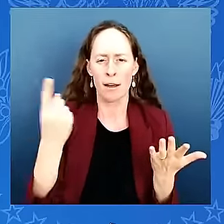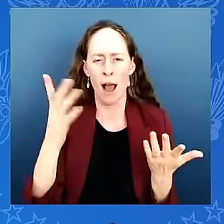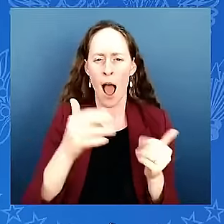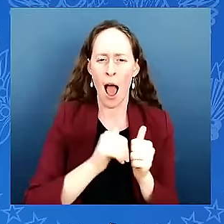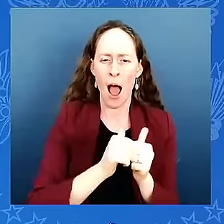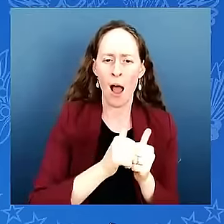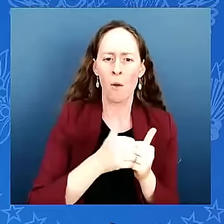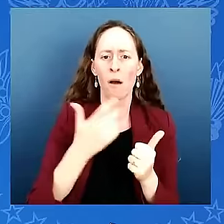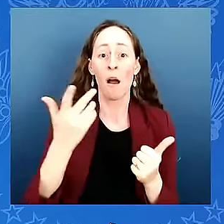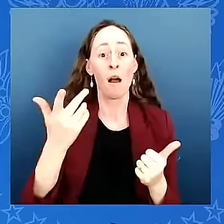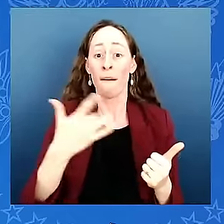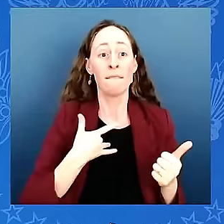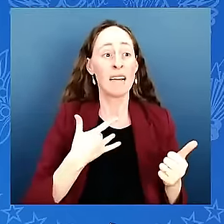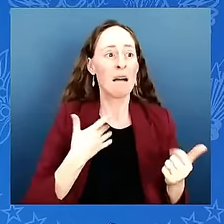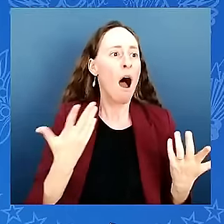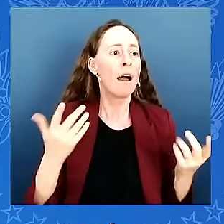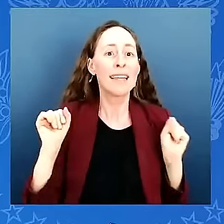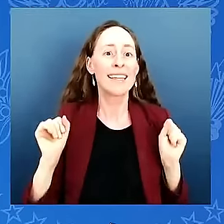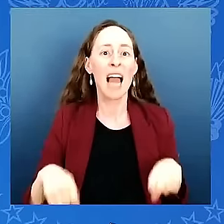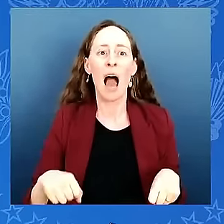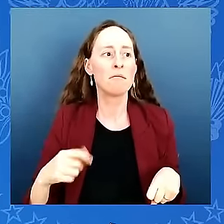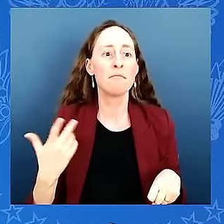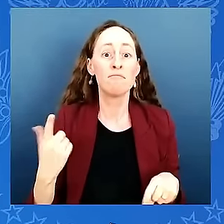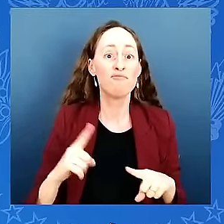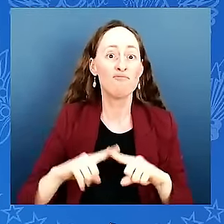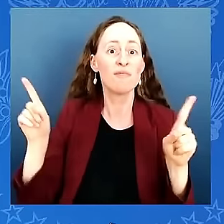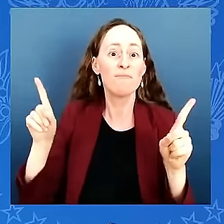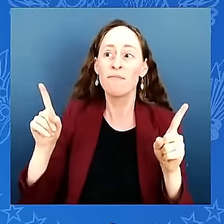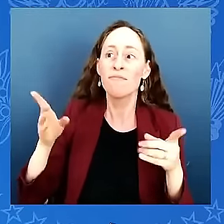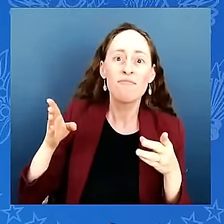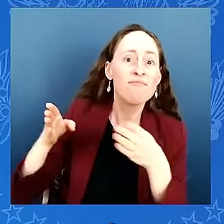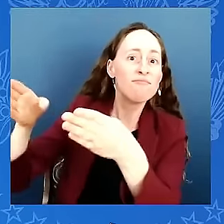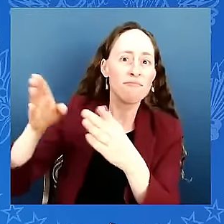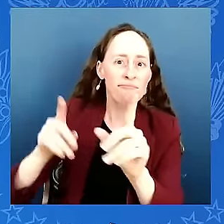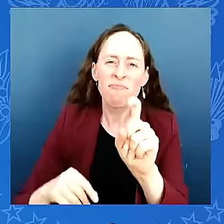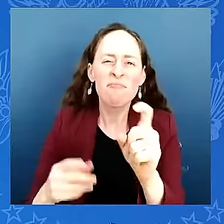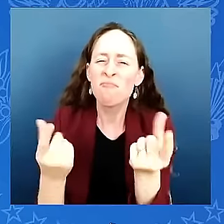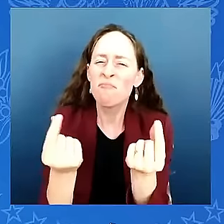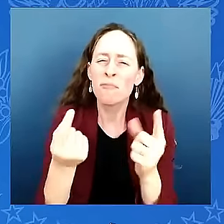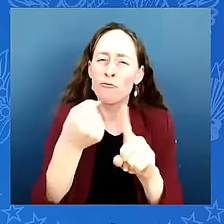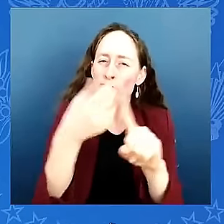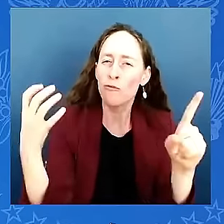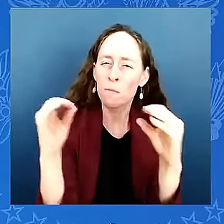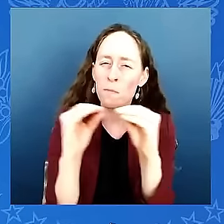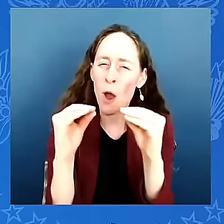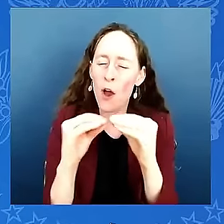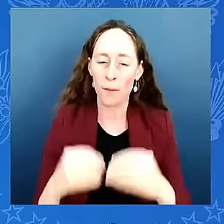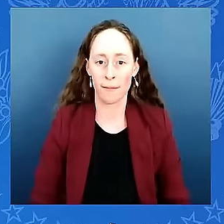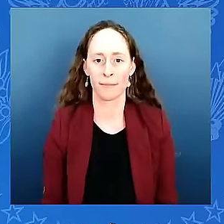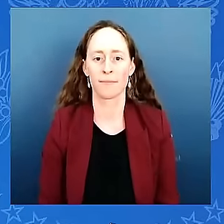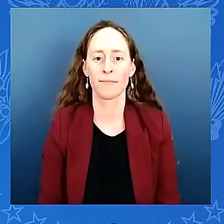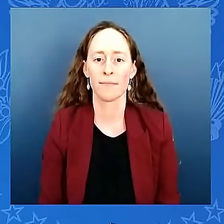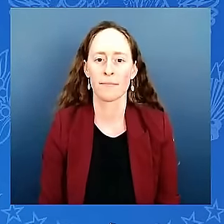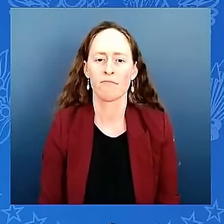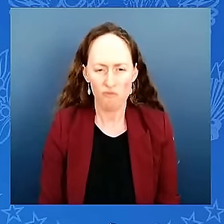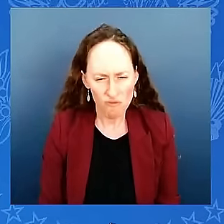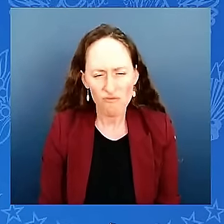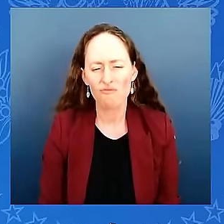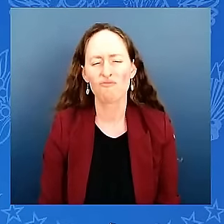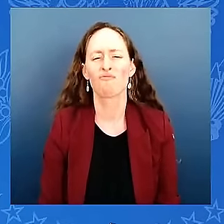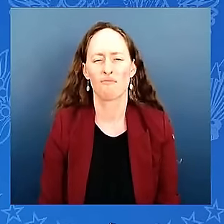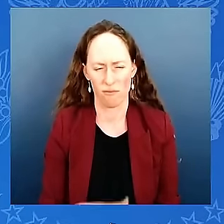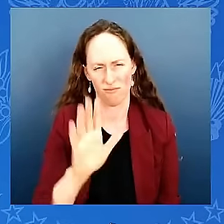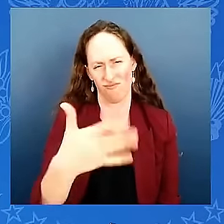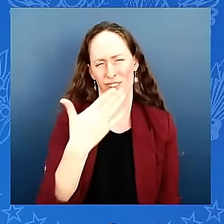well thank you mr president for that question and certainly with the um monies that had come from arpa